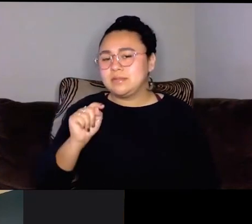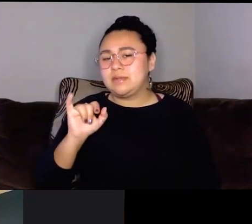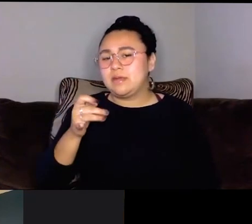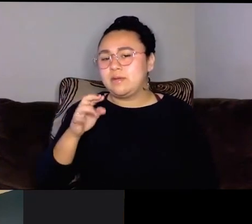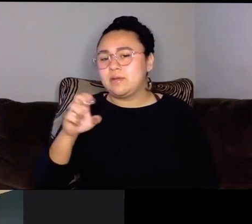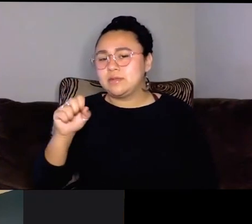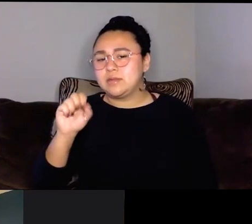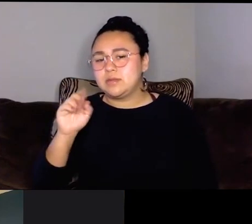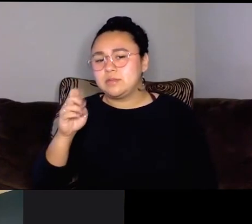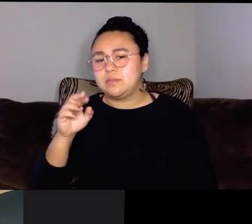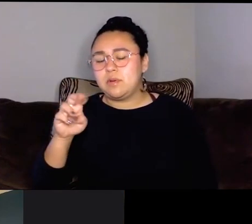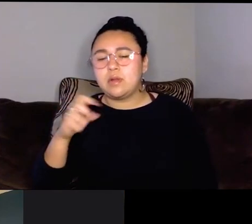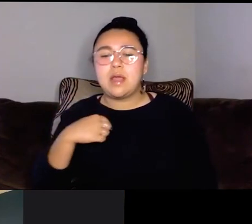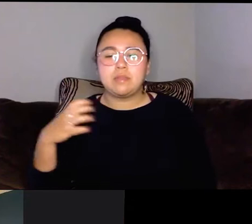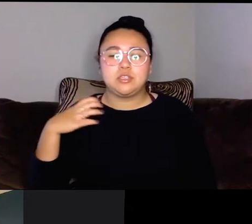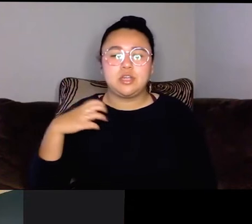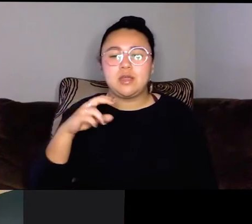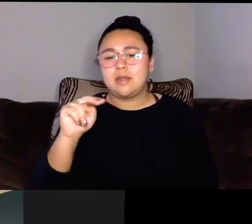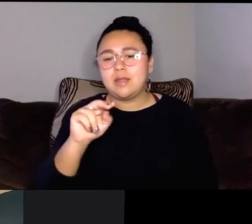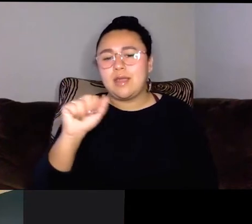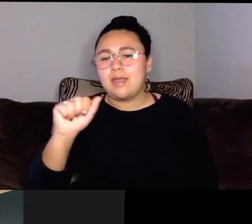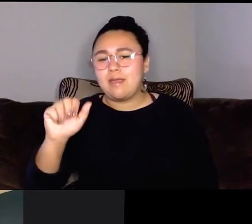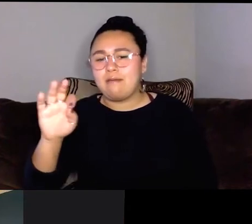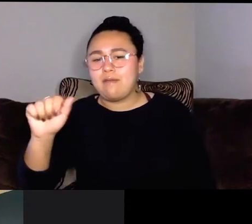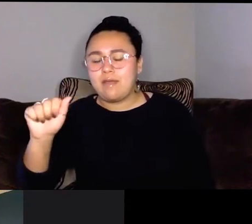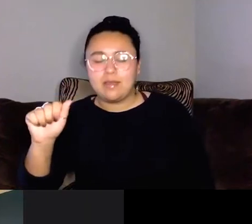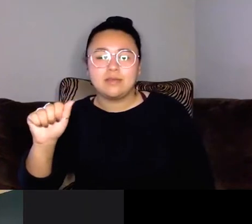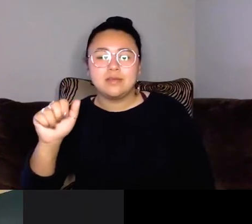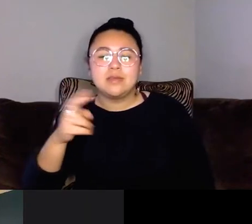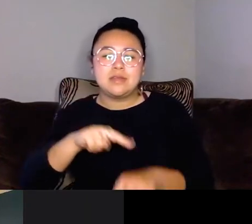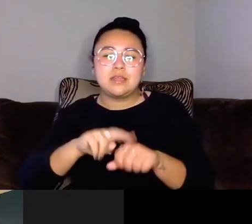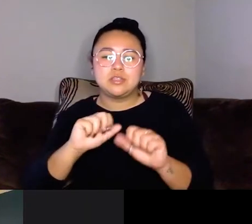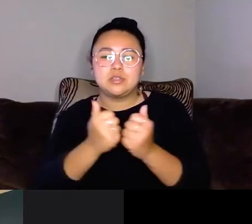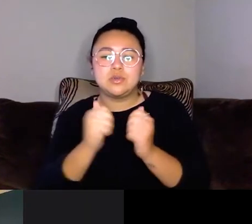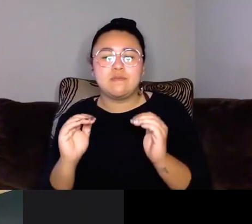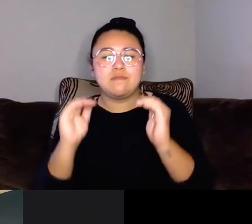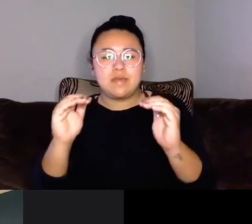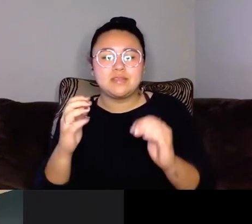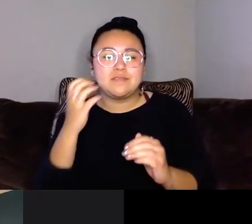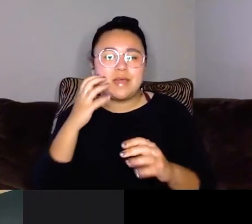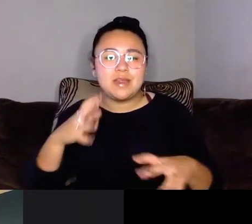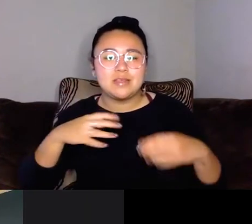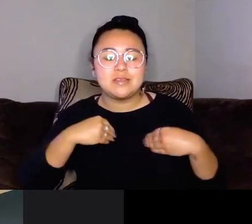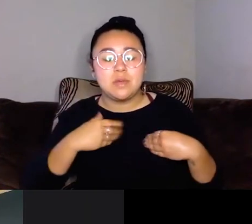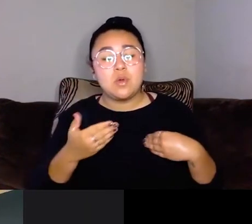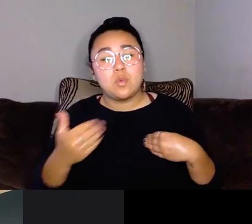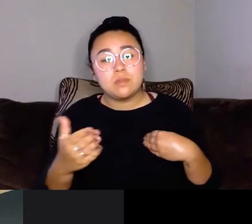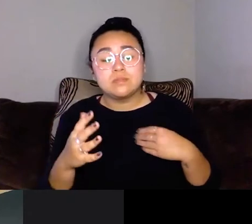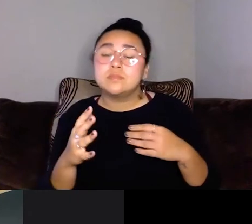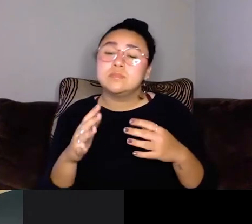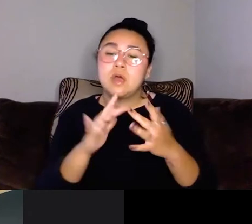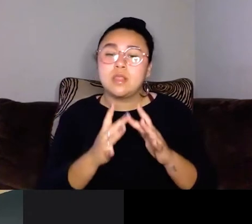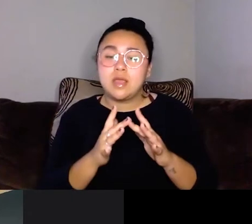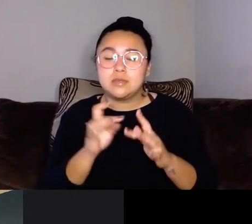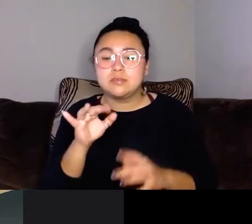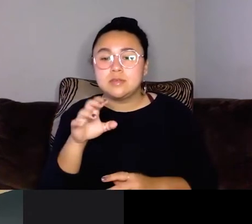chair of the board of the National Association to Advance Fat Acceptance. And welcome to the NAFA webinar series. Today, our special guest